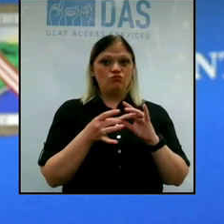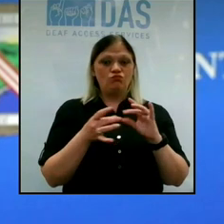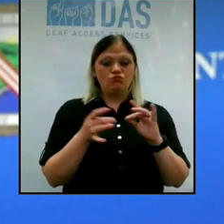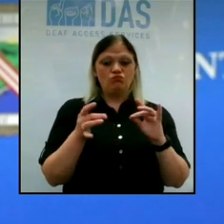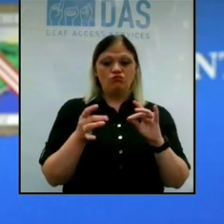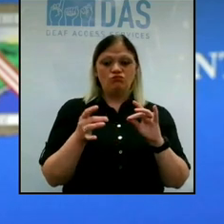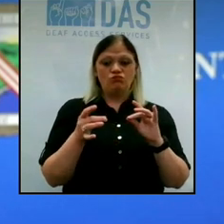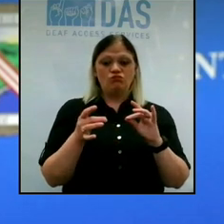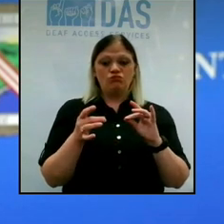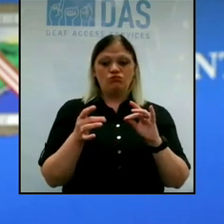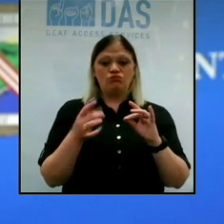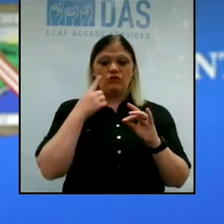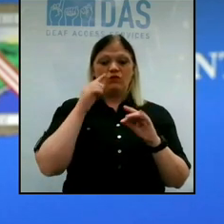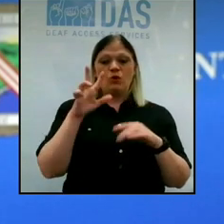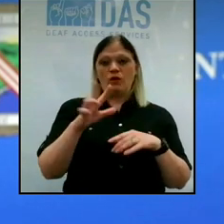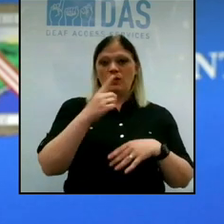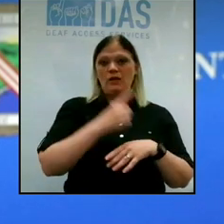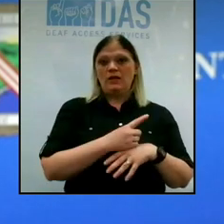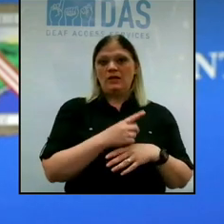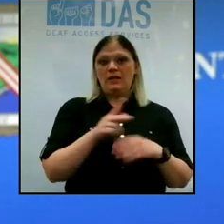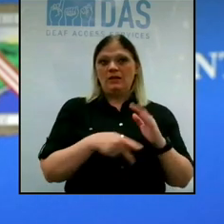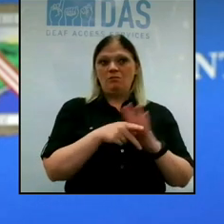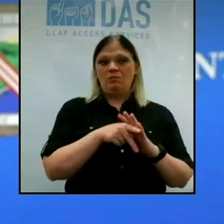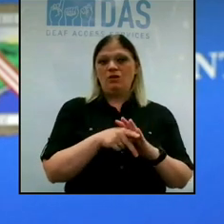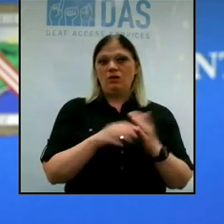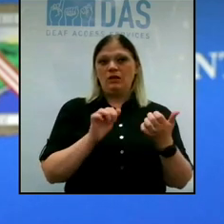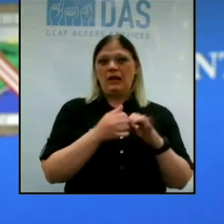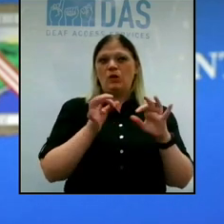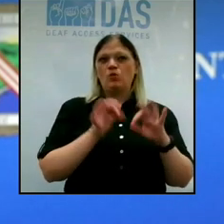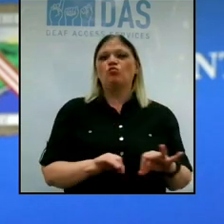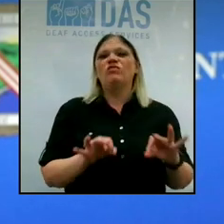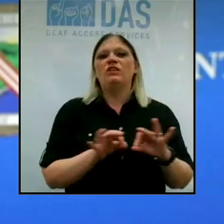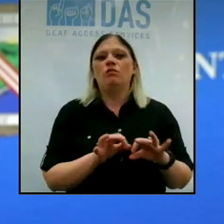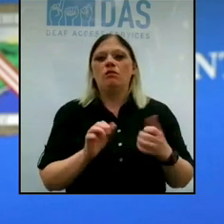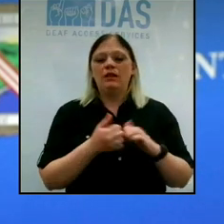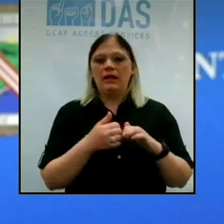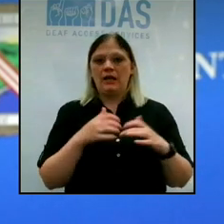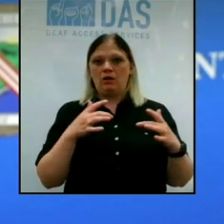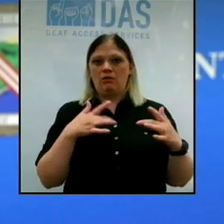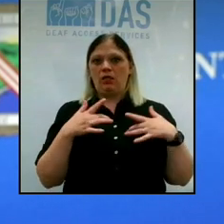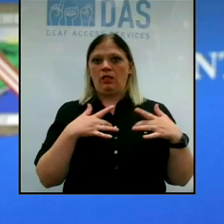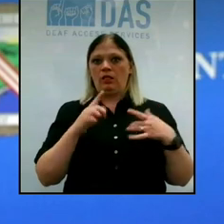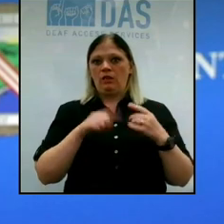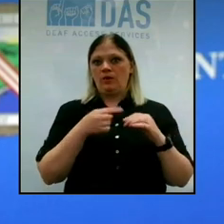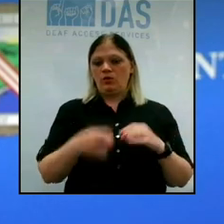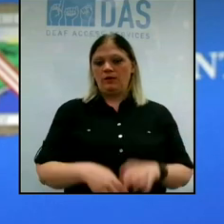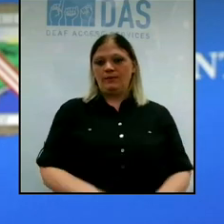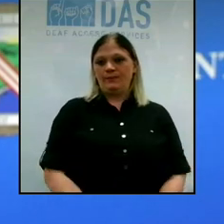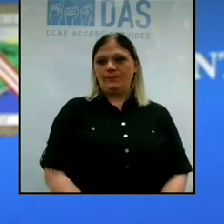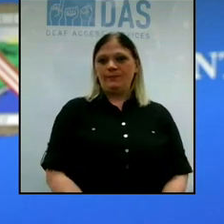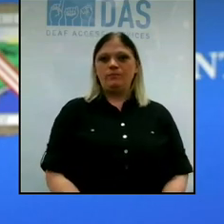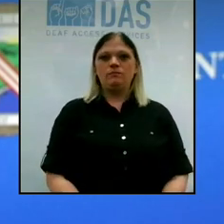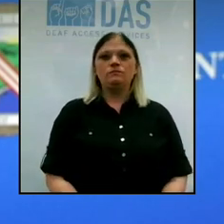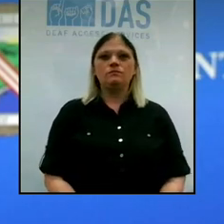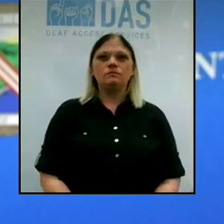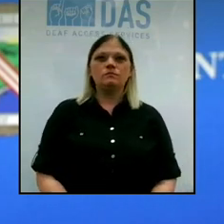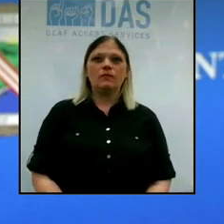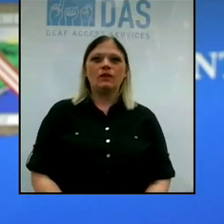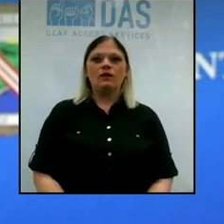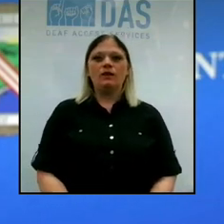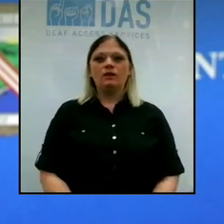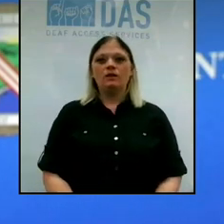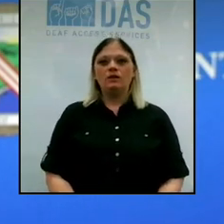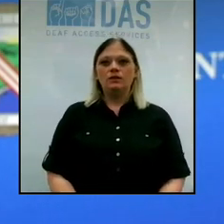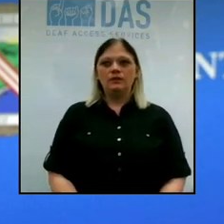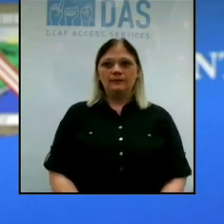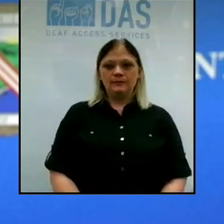around us for a three-day period. How critical is this and how anxious are you about it? Oh, Steve, you're spot on. I